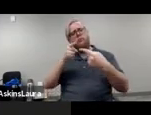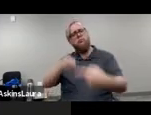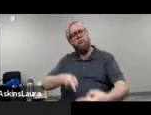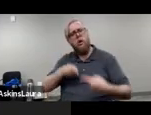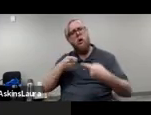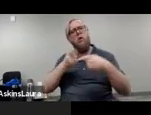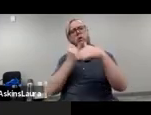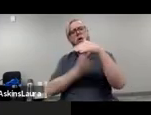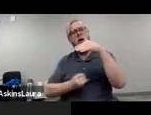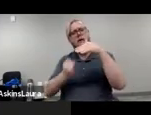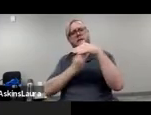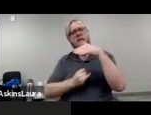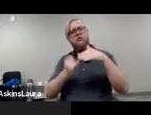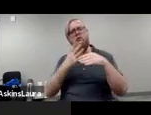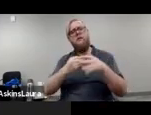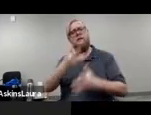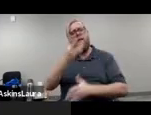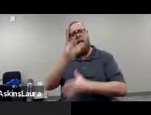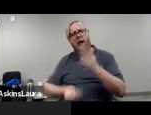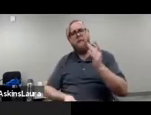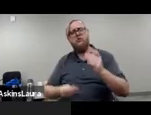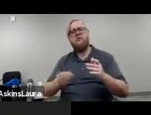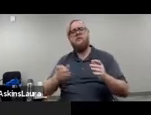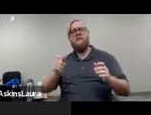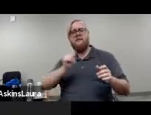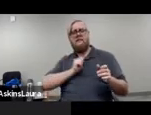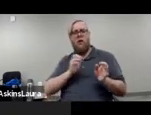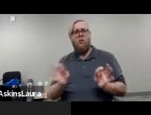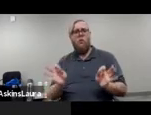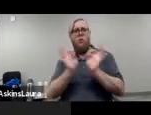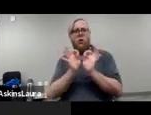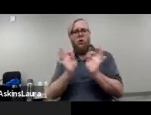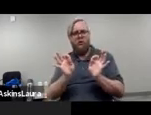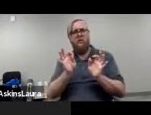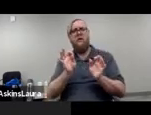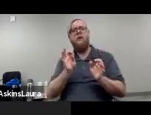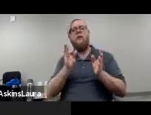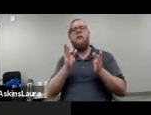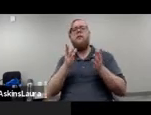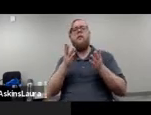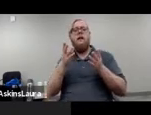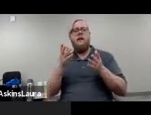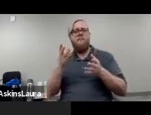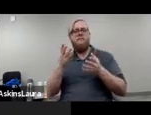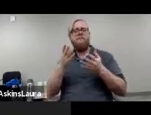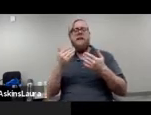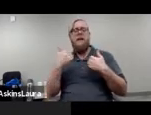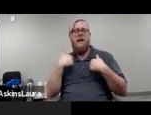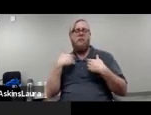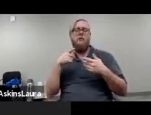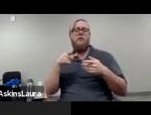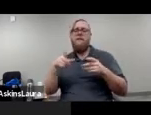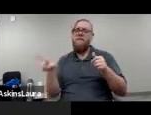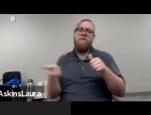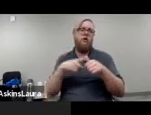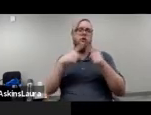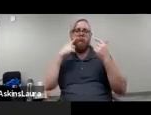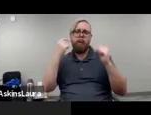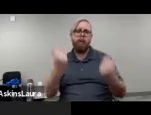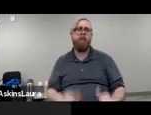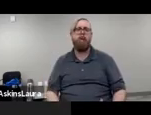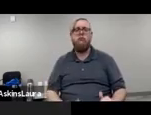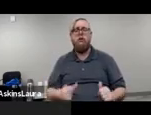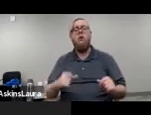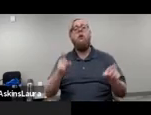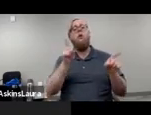sense of the absence of self-worth that they acquire when they first lose their vision. They also may